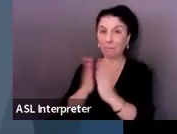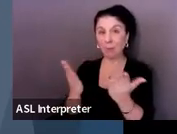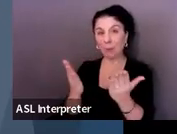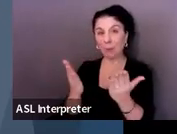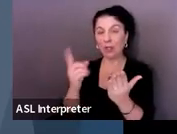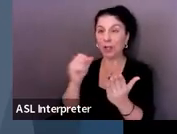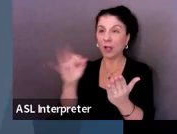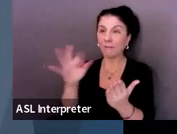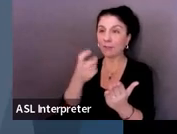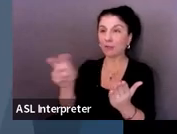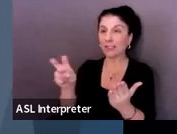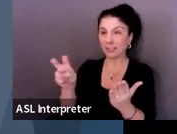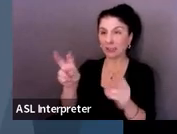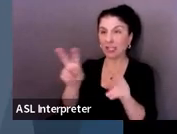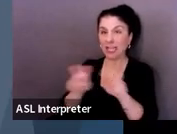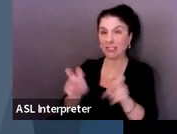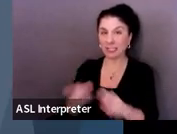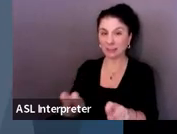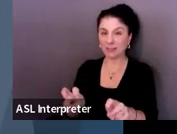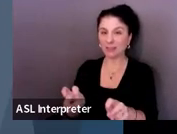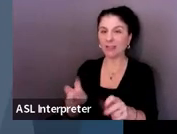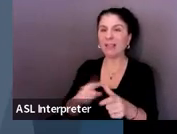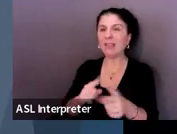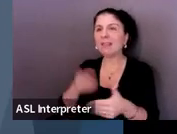I think we have some other resources at the end.